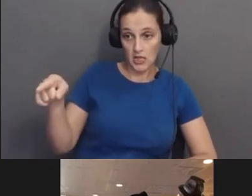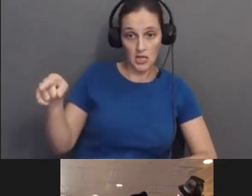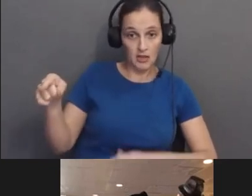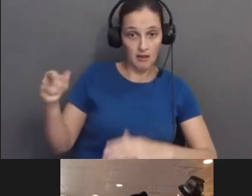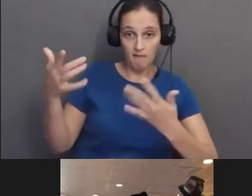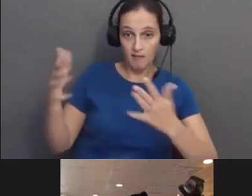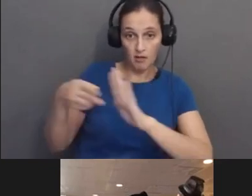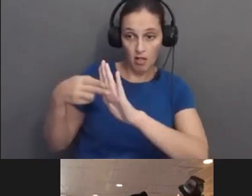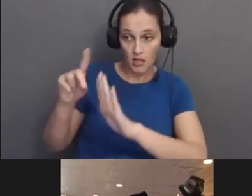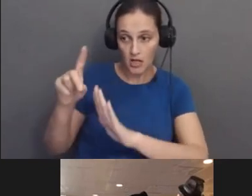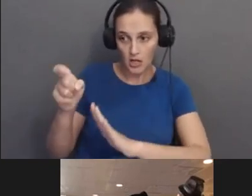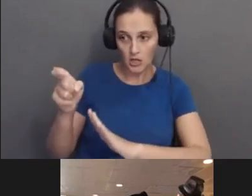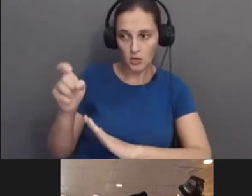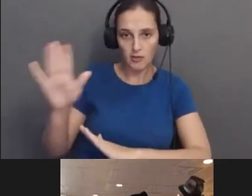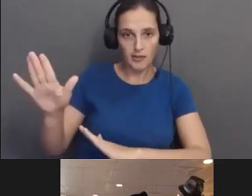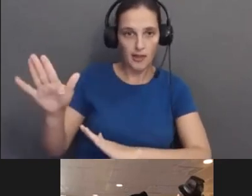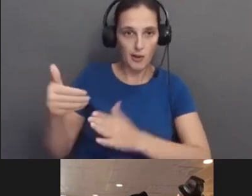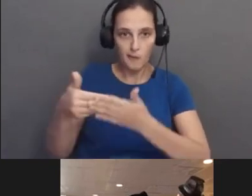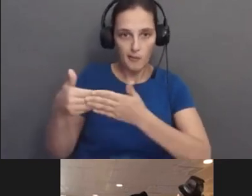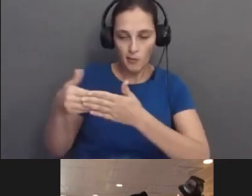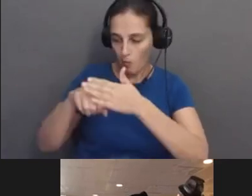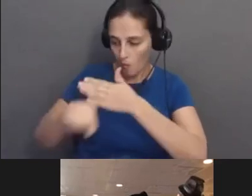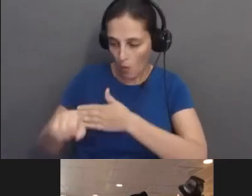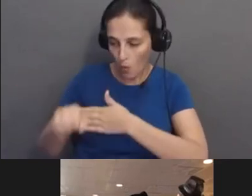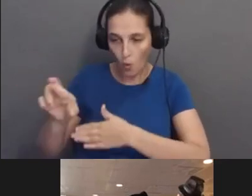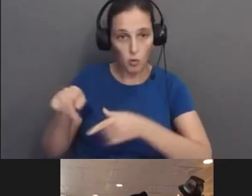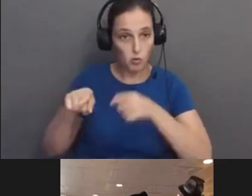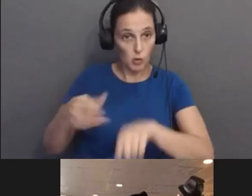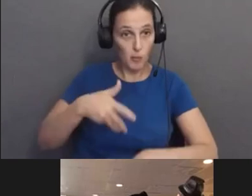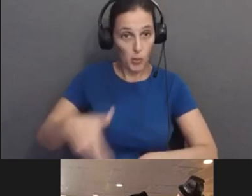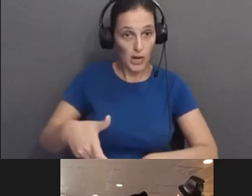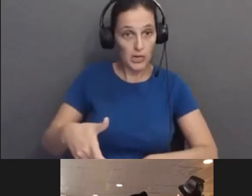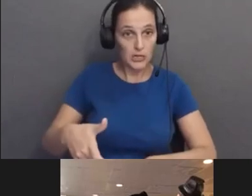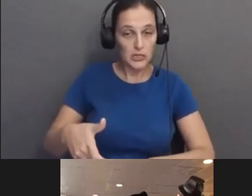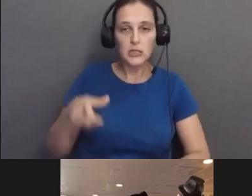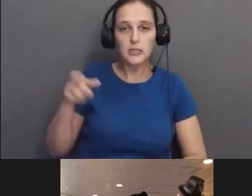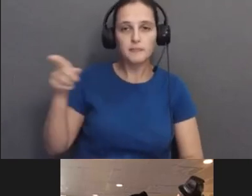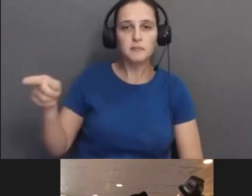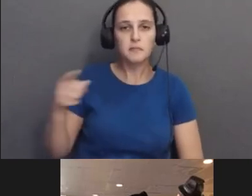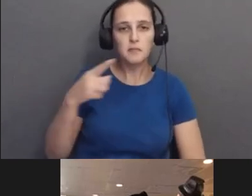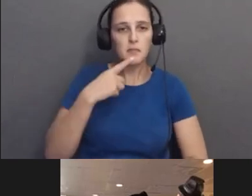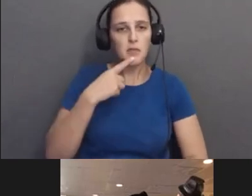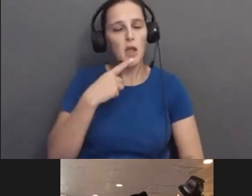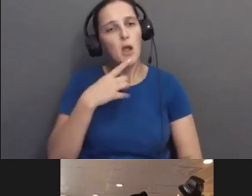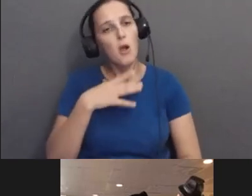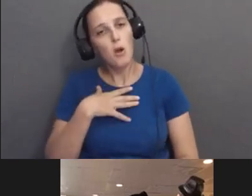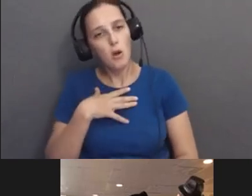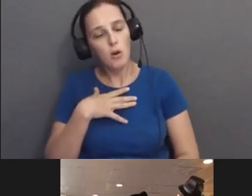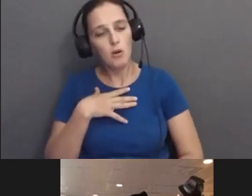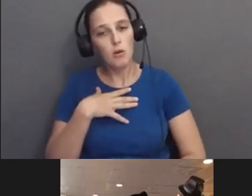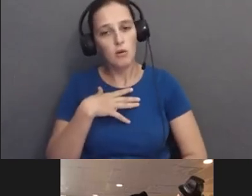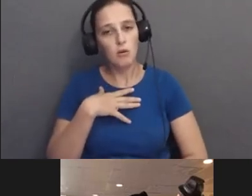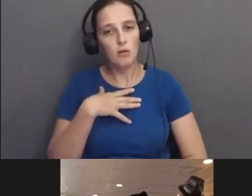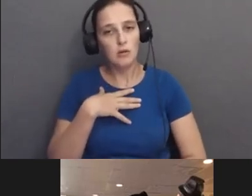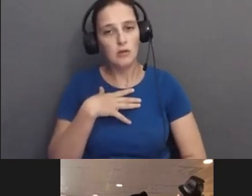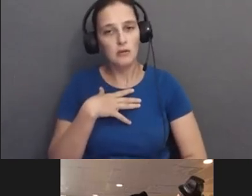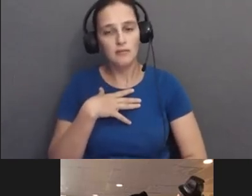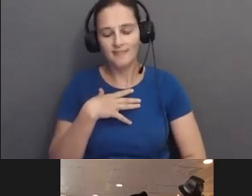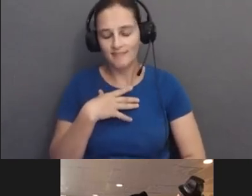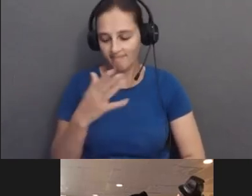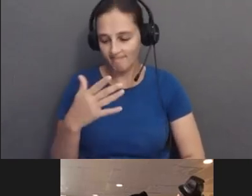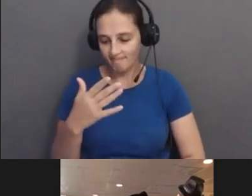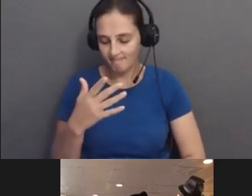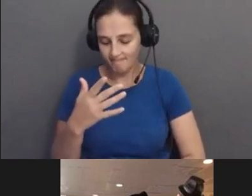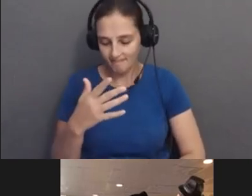infant's born or during pregnancy or whenever, they say, they don't say, oh, well, you know, I don't know. I